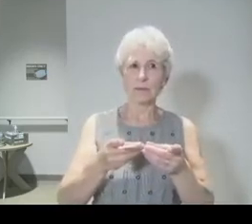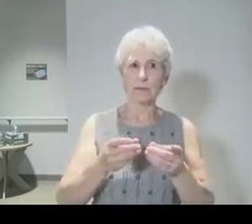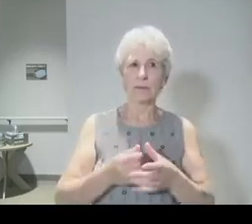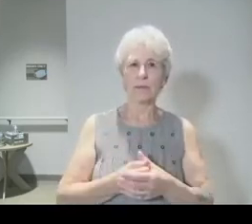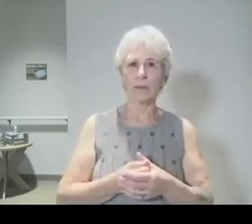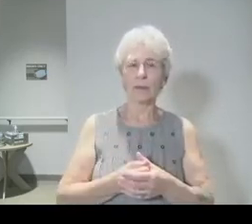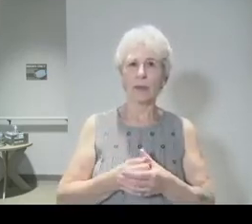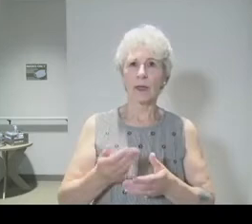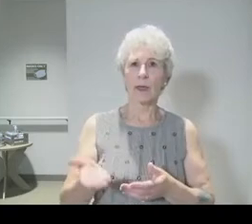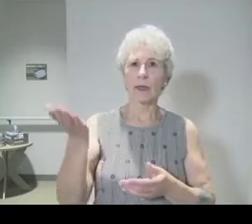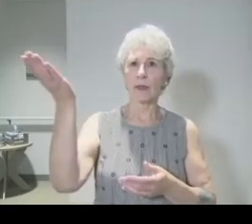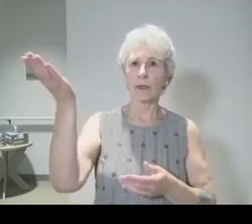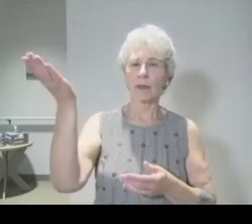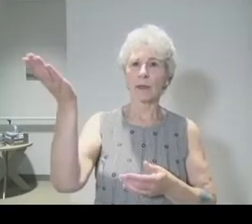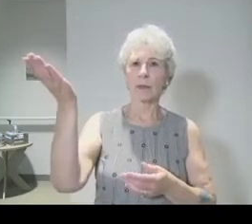and he held it up